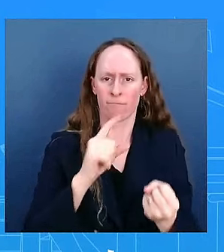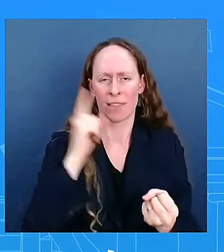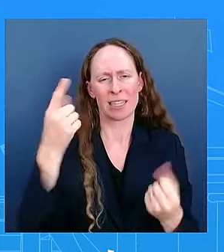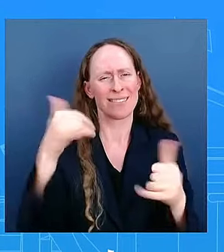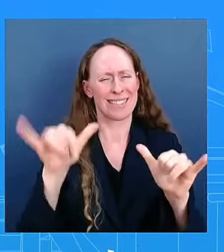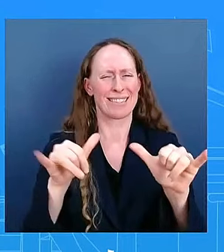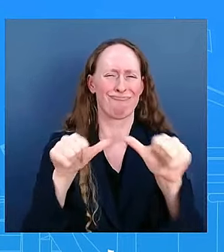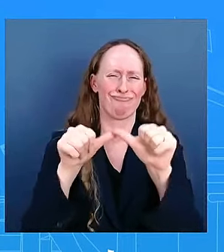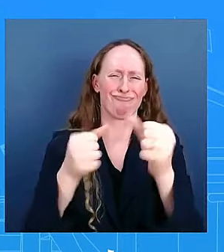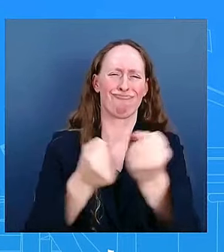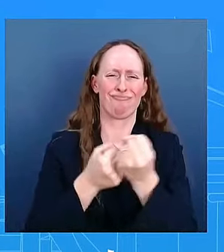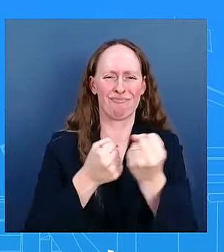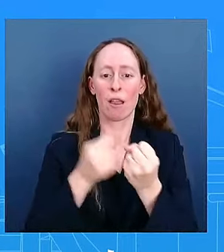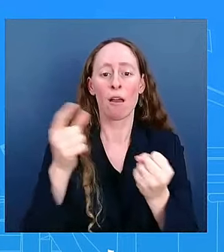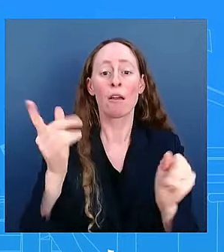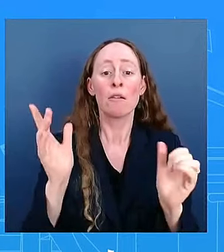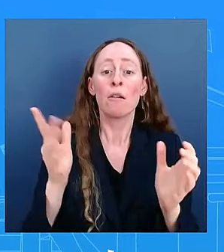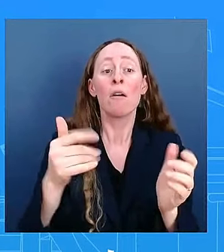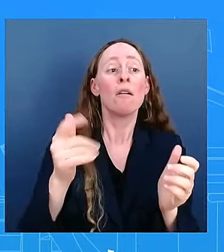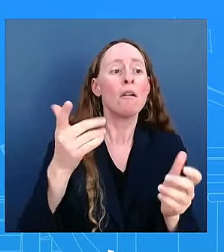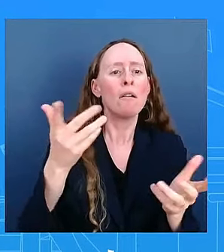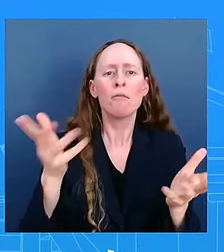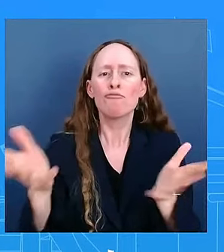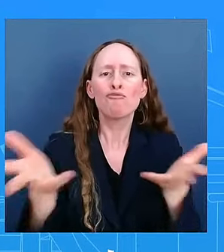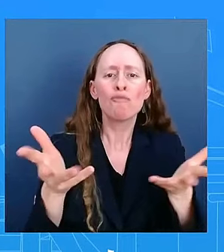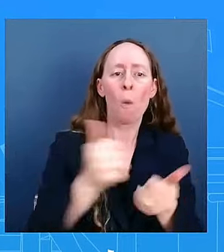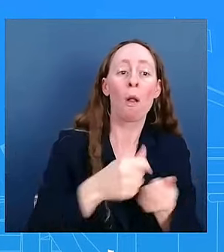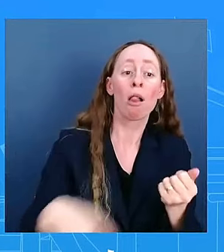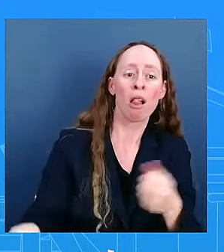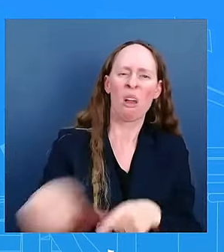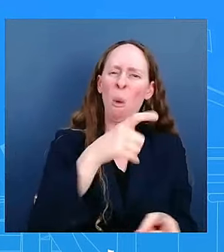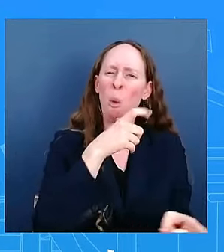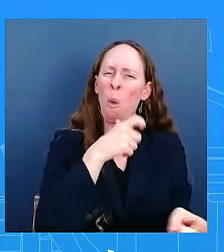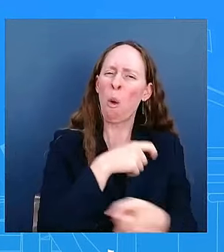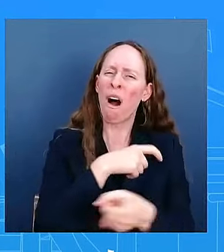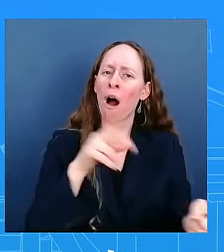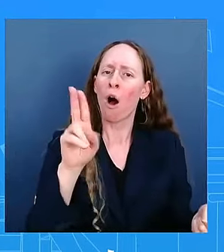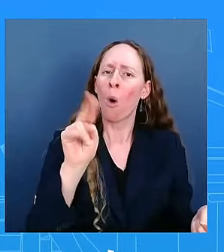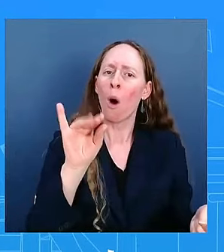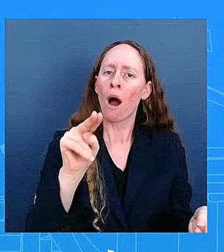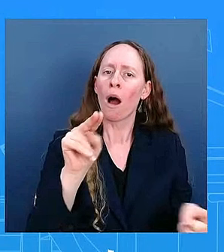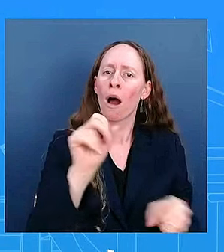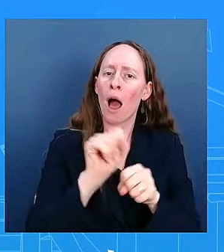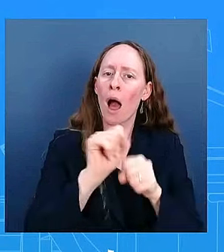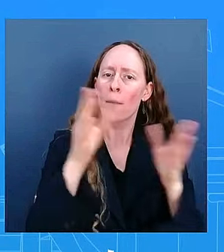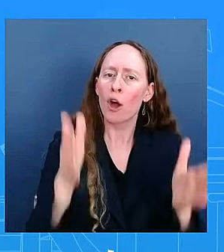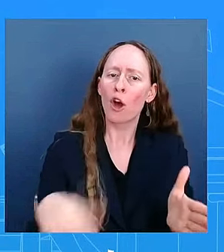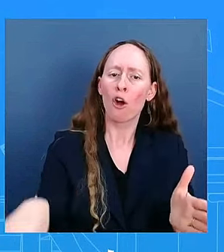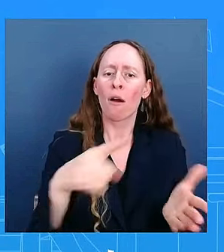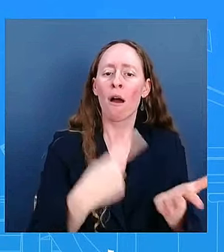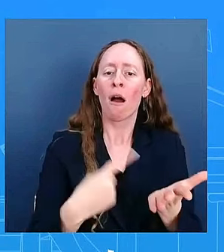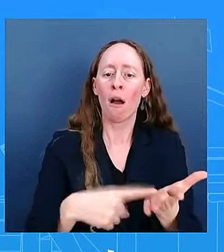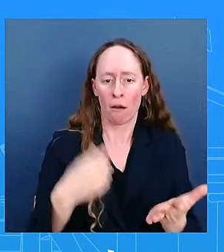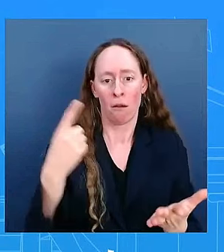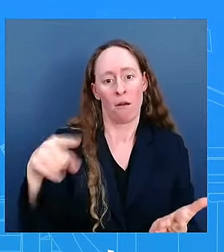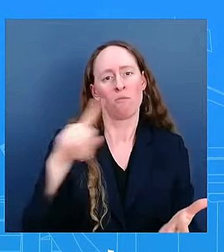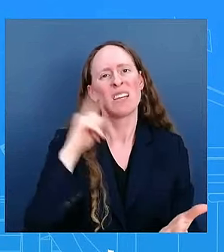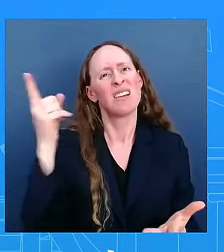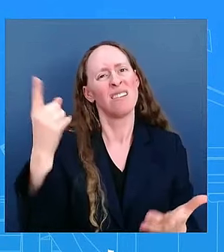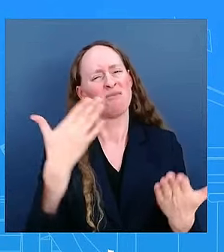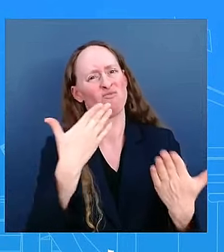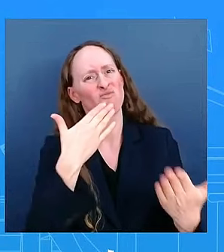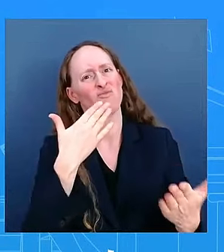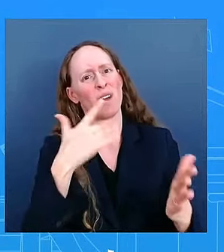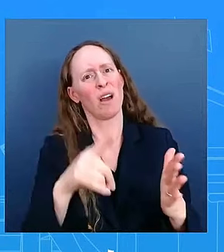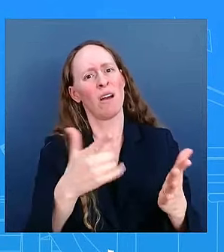were thrilled to see him and very thankful for the work that he's done on behalf of union workers over the past uh three plus years and so that's what